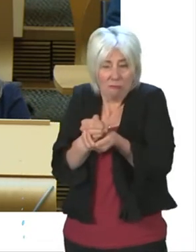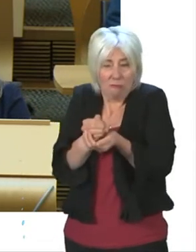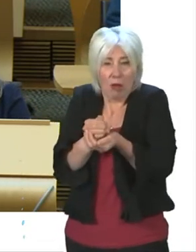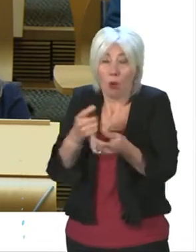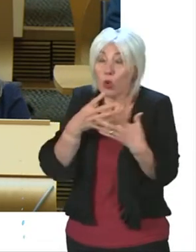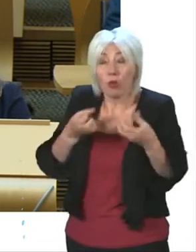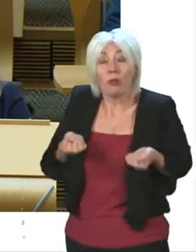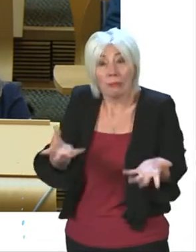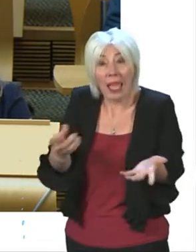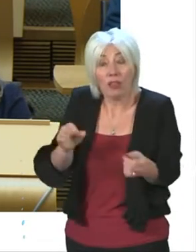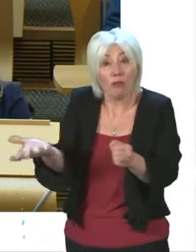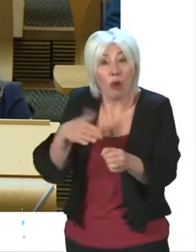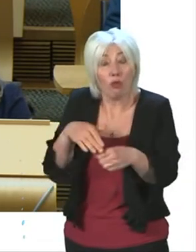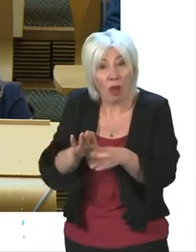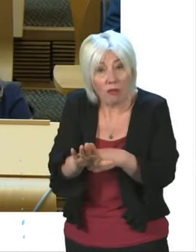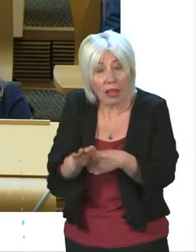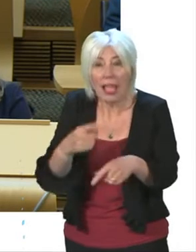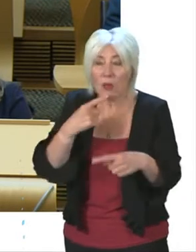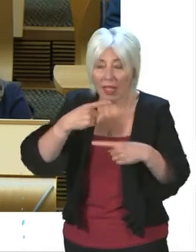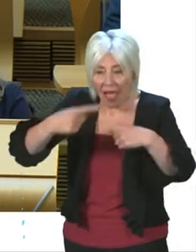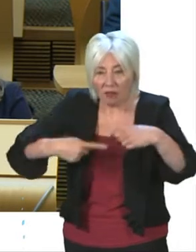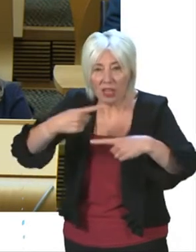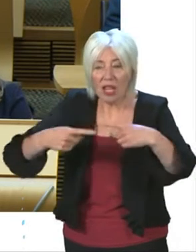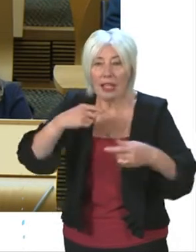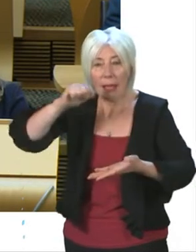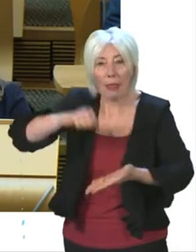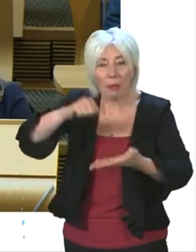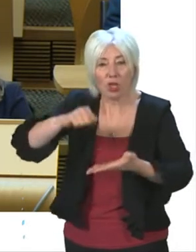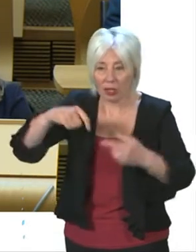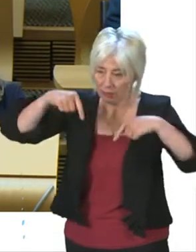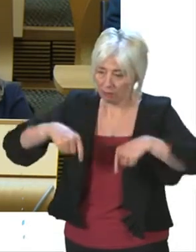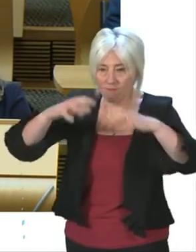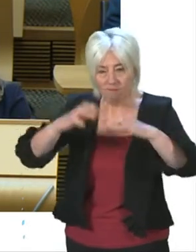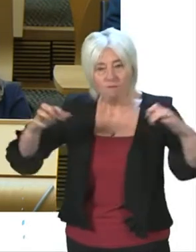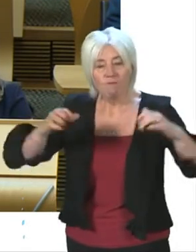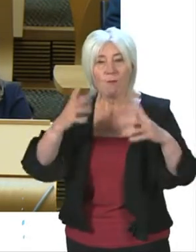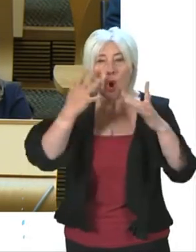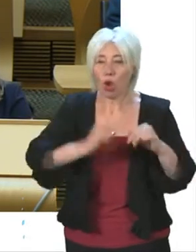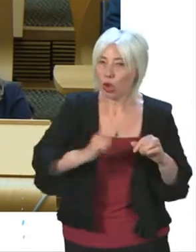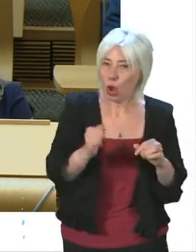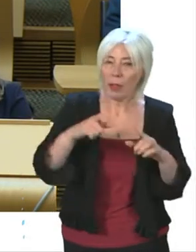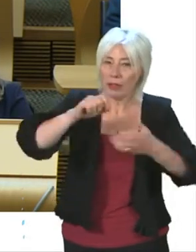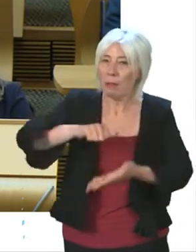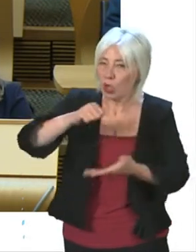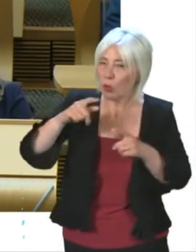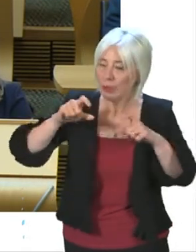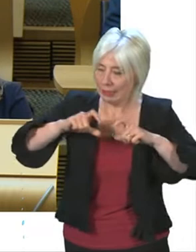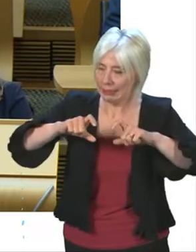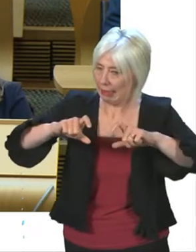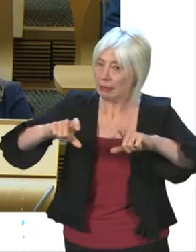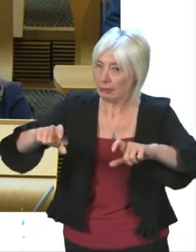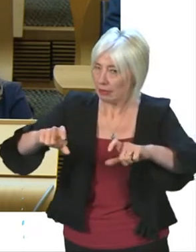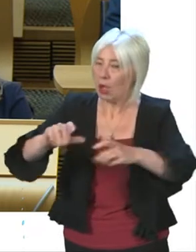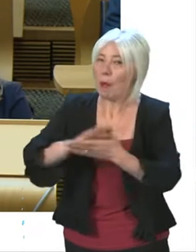it makes clear year after year after year that it's a standstill budget for the Scottish Parliament and for Audit Scotland. And that means in real terms, a